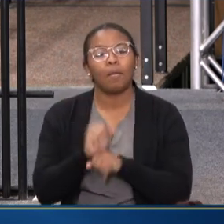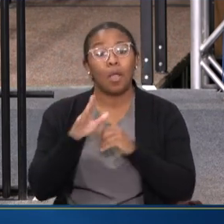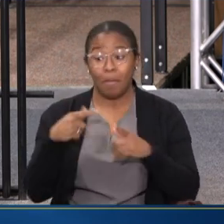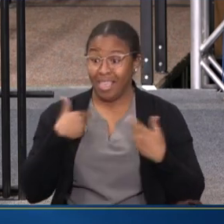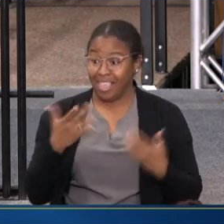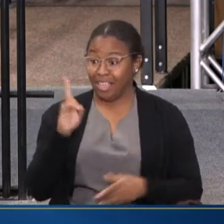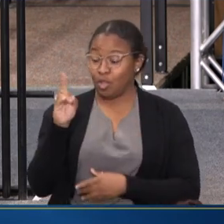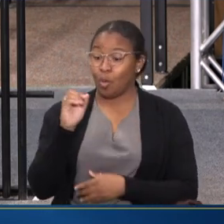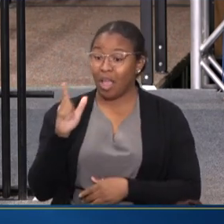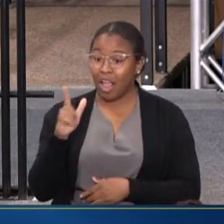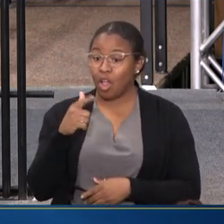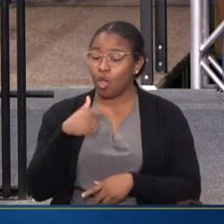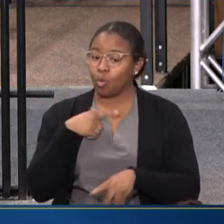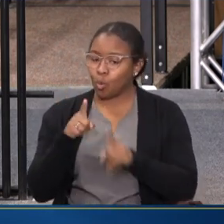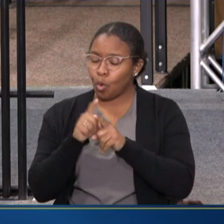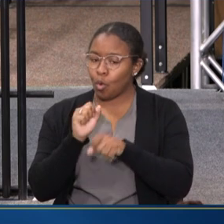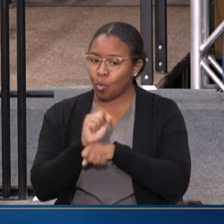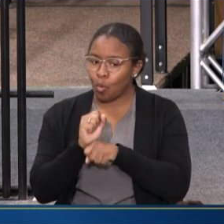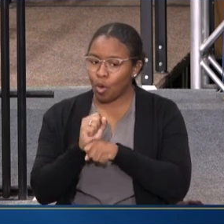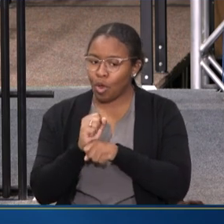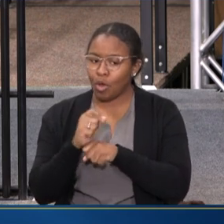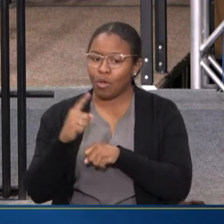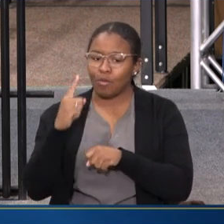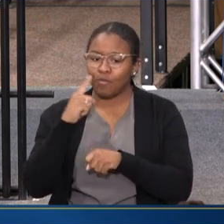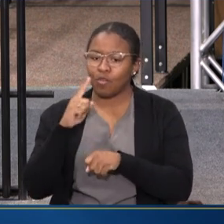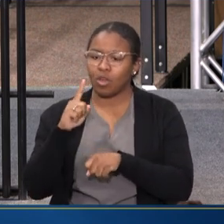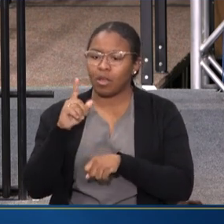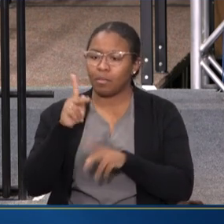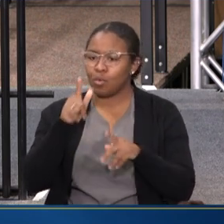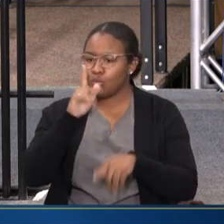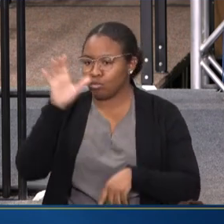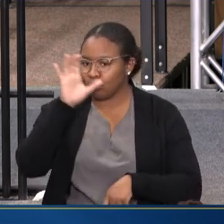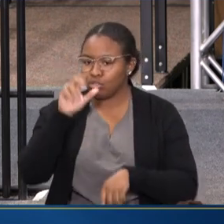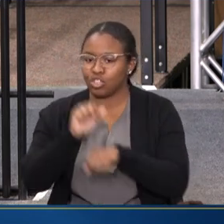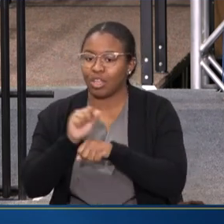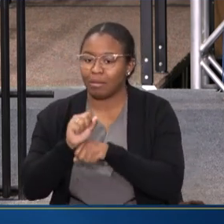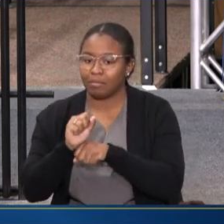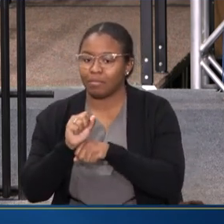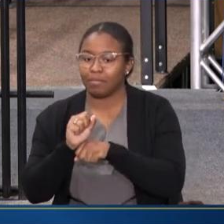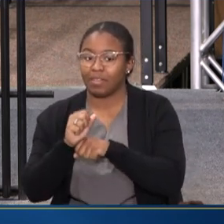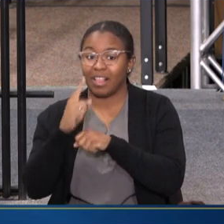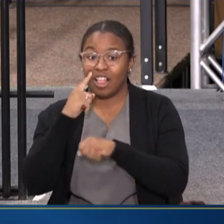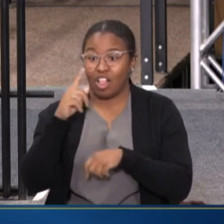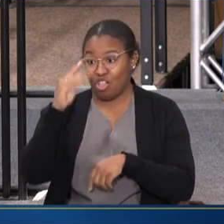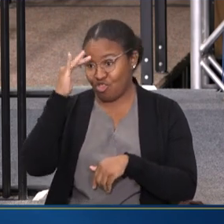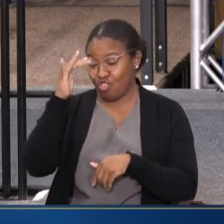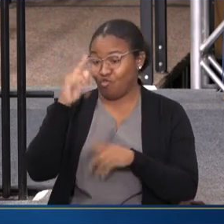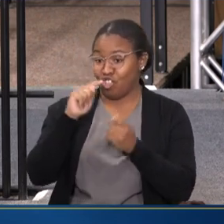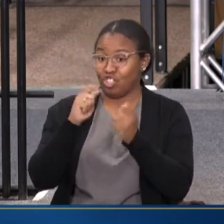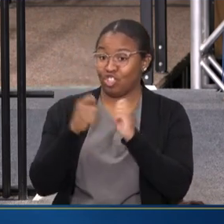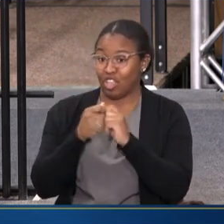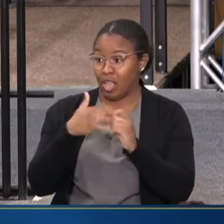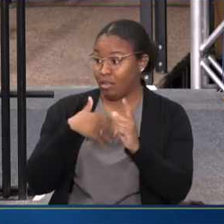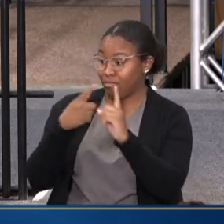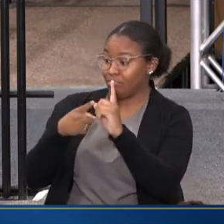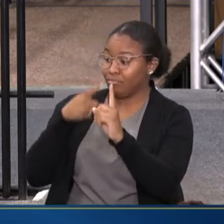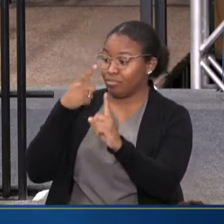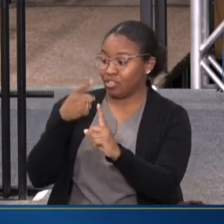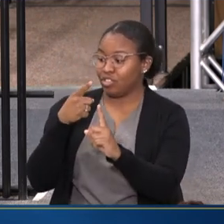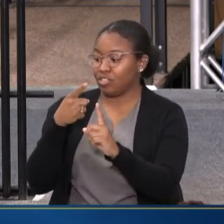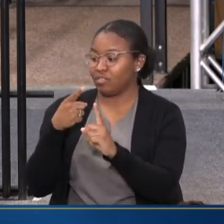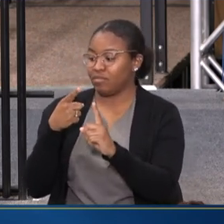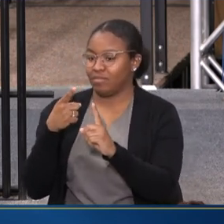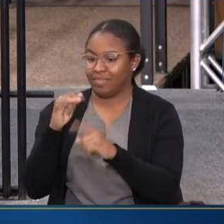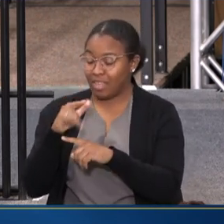DEPARTMENT OF LABOR ALSO WORK TO SUPPORT JOB SEEKERS. AND THE THEORY OF CHANGE, OUR MISSION IS